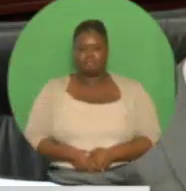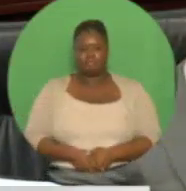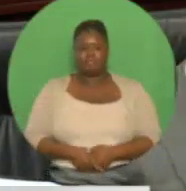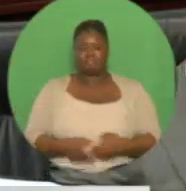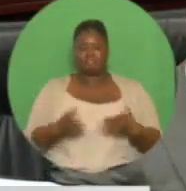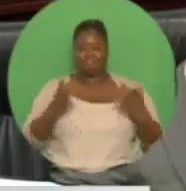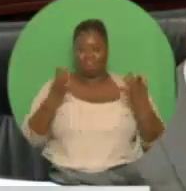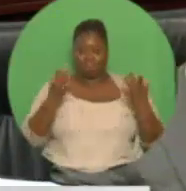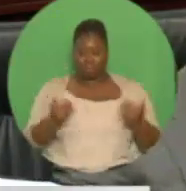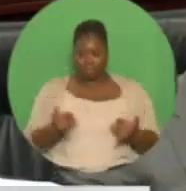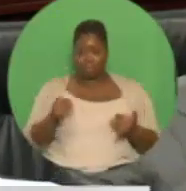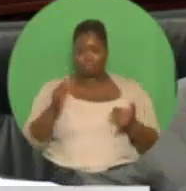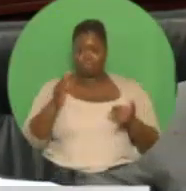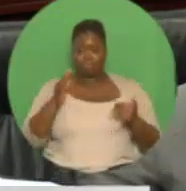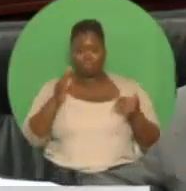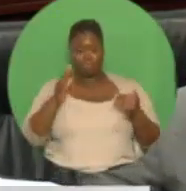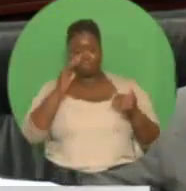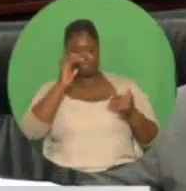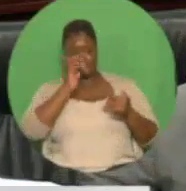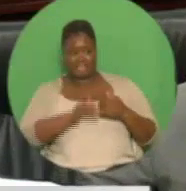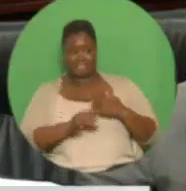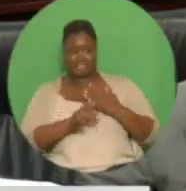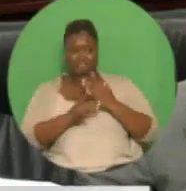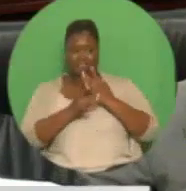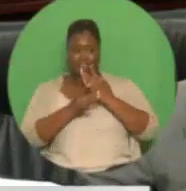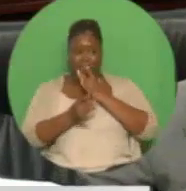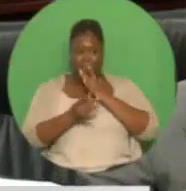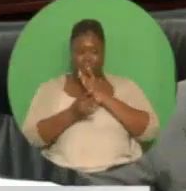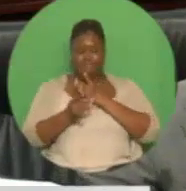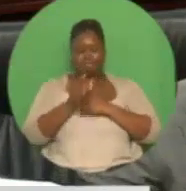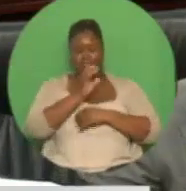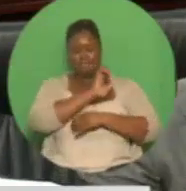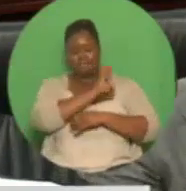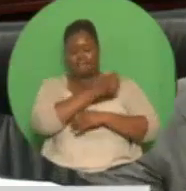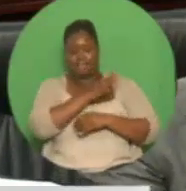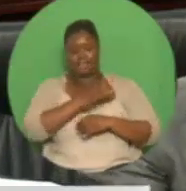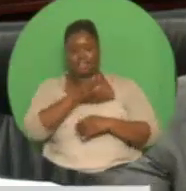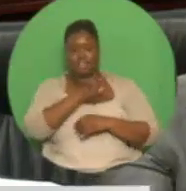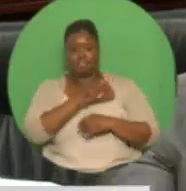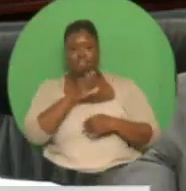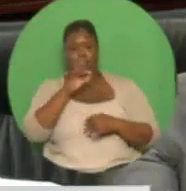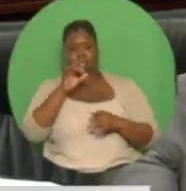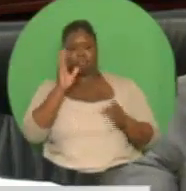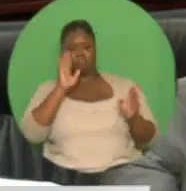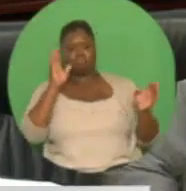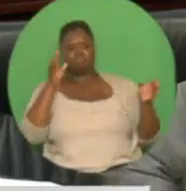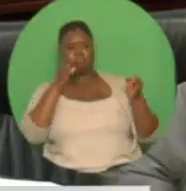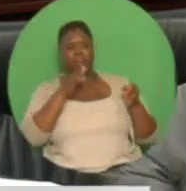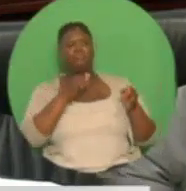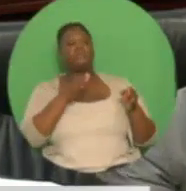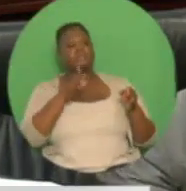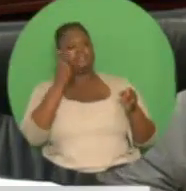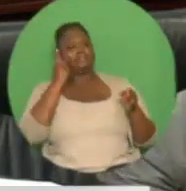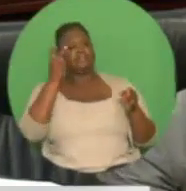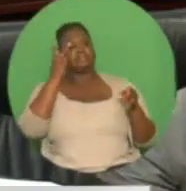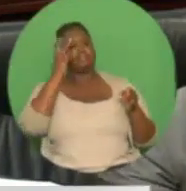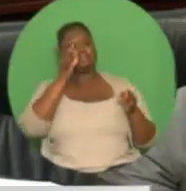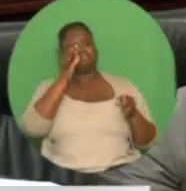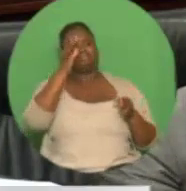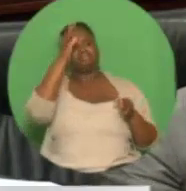to the future of the sector, and are ensuring that the sector operates at full potential and without leakages,